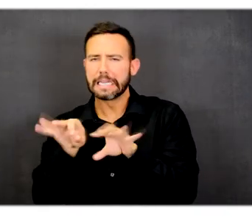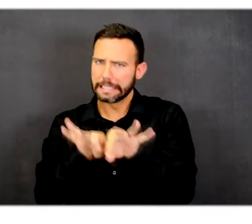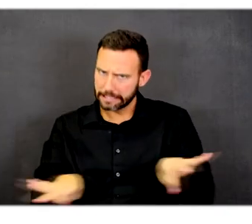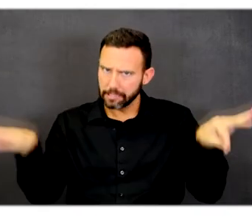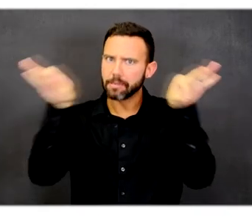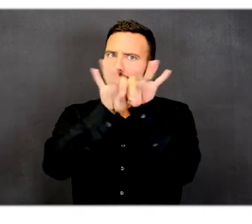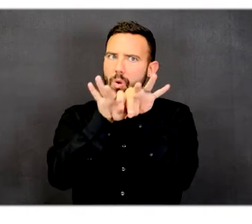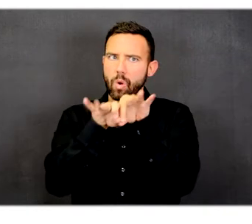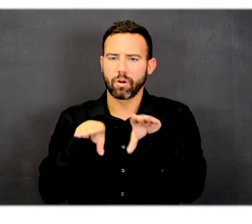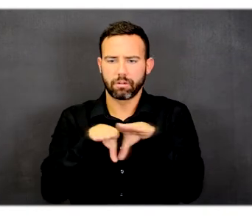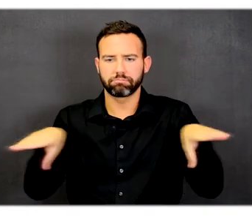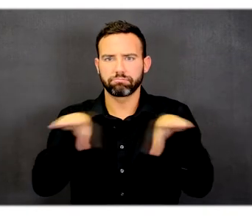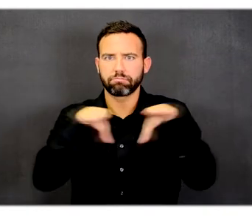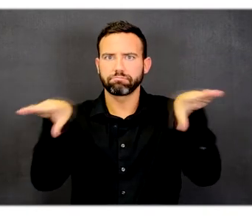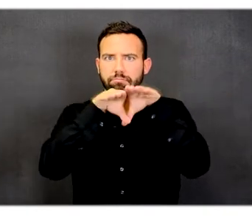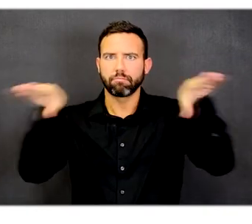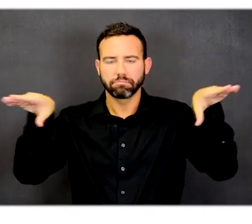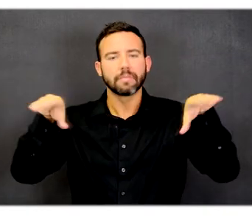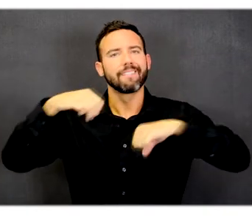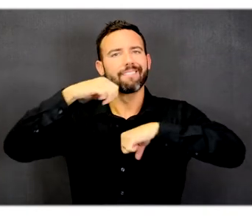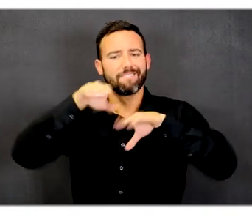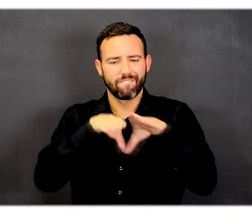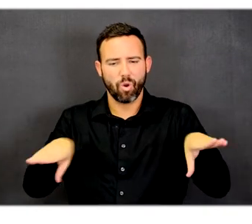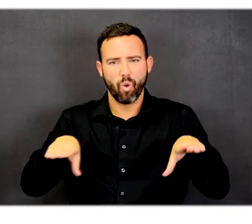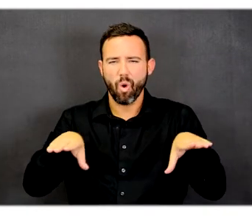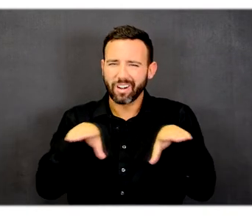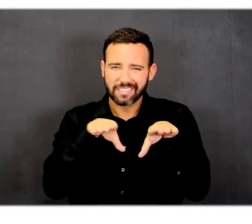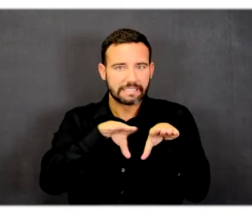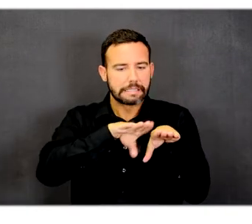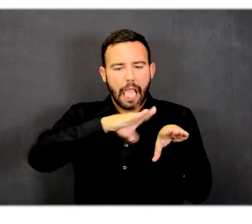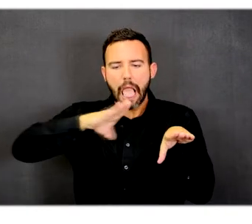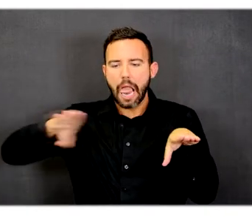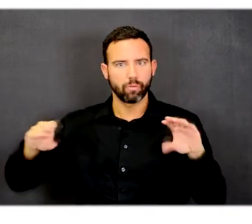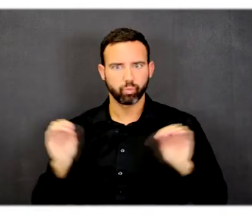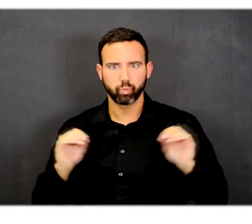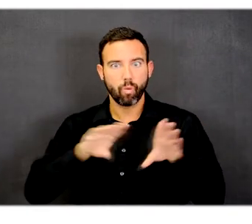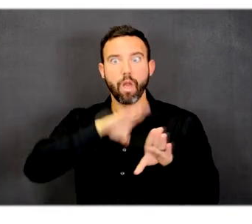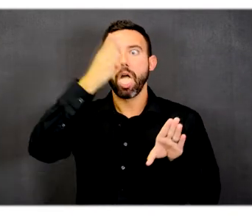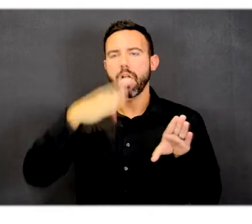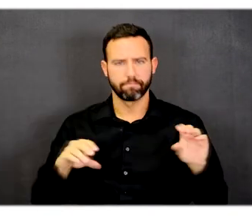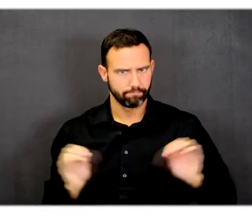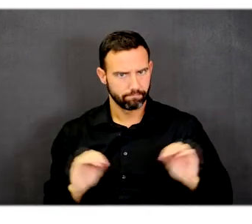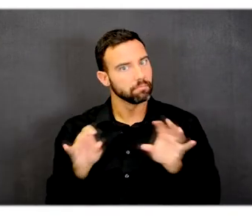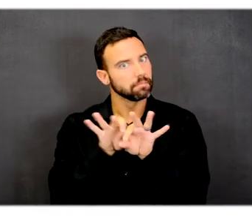to aid people in the transition from their vehicle to the pathway into the building.